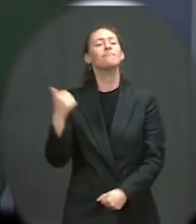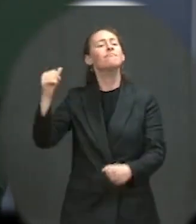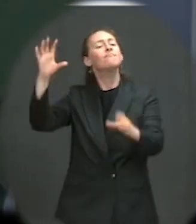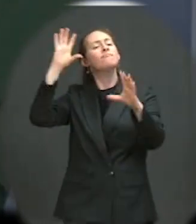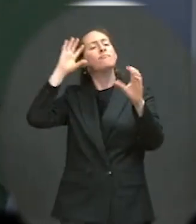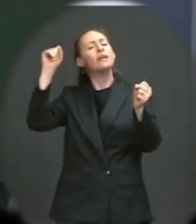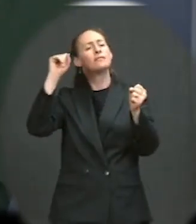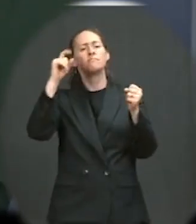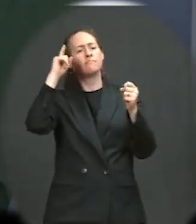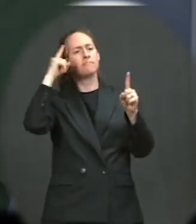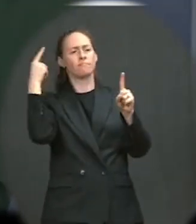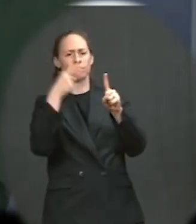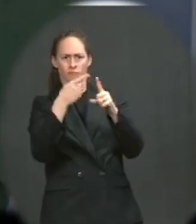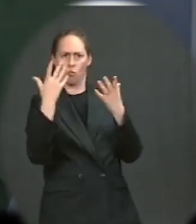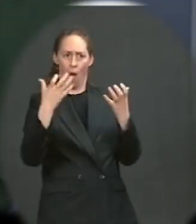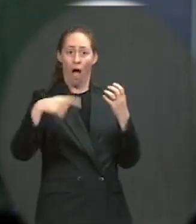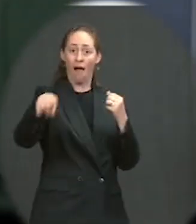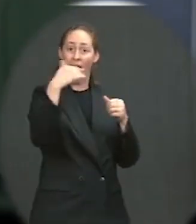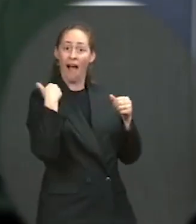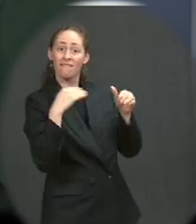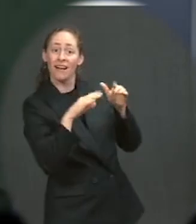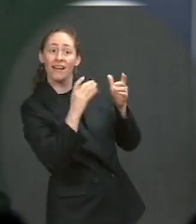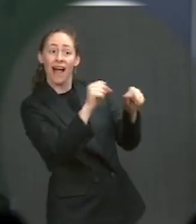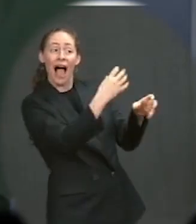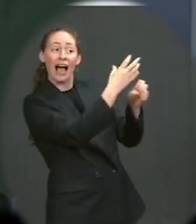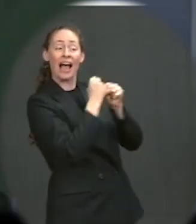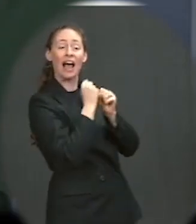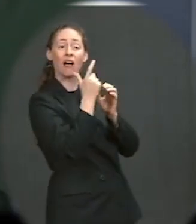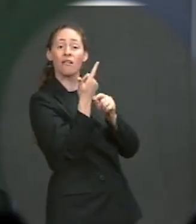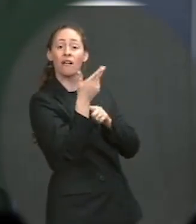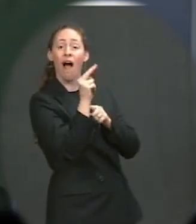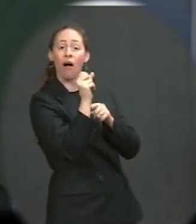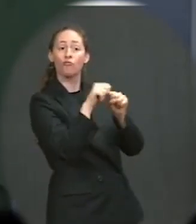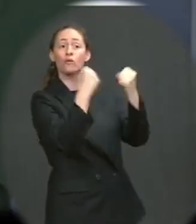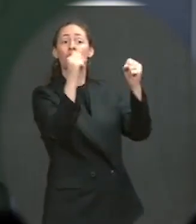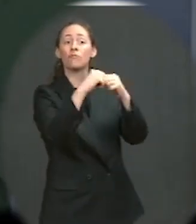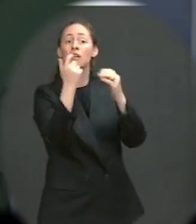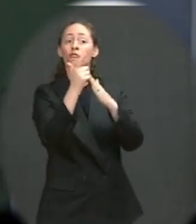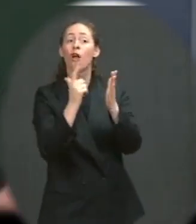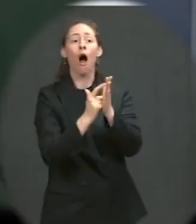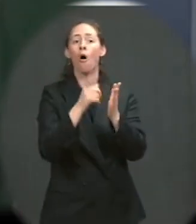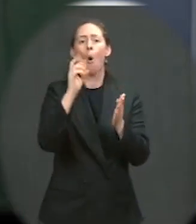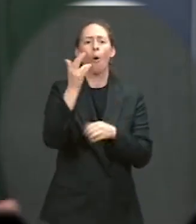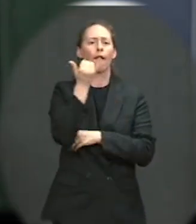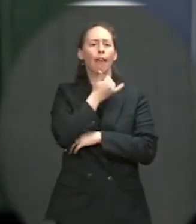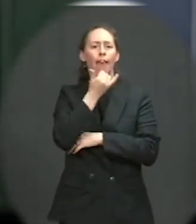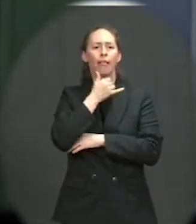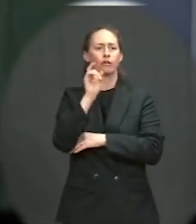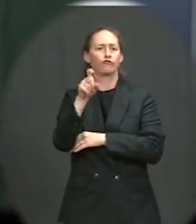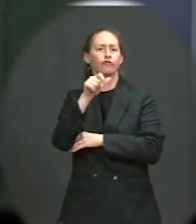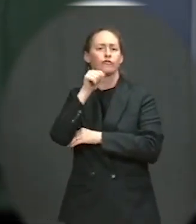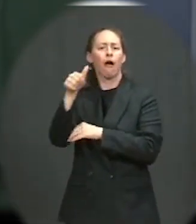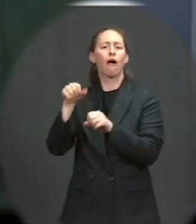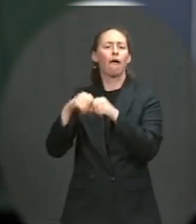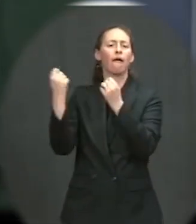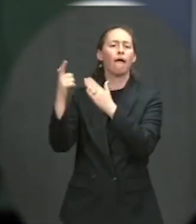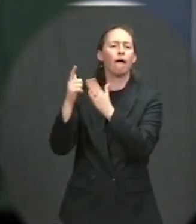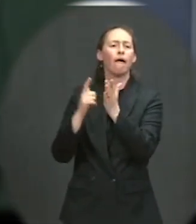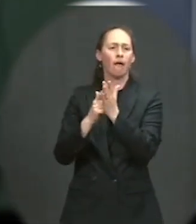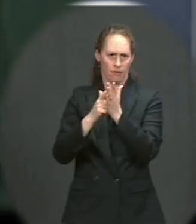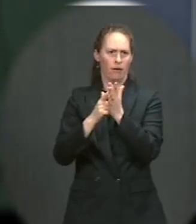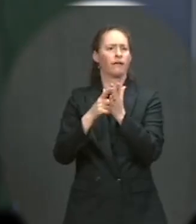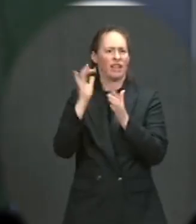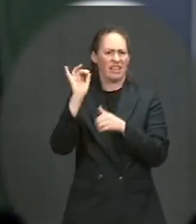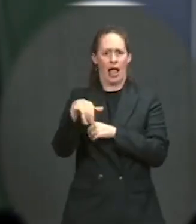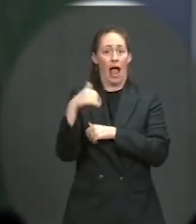guns to those criminals who are currently illegally buying them from some dealers across the country, and part of his announcement is taking steps to do